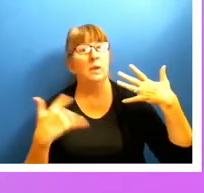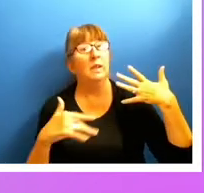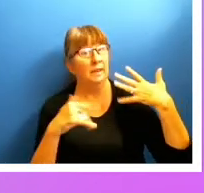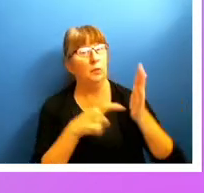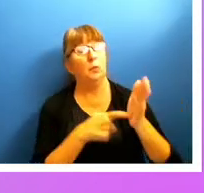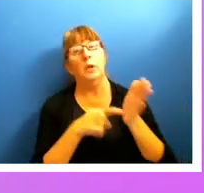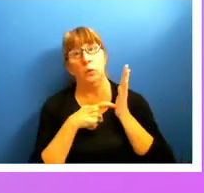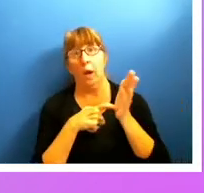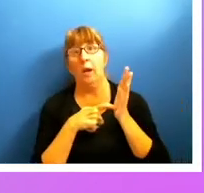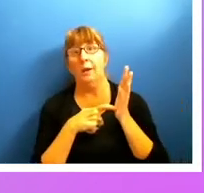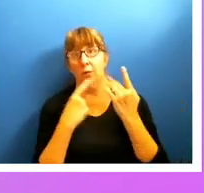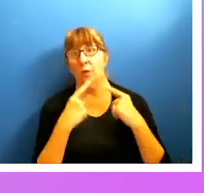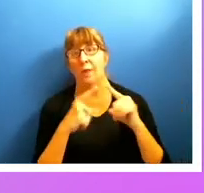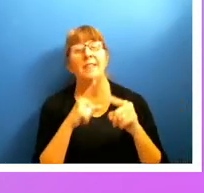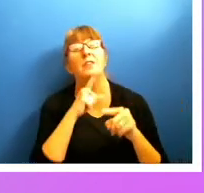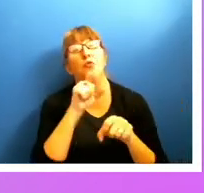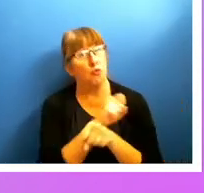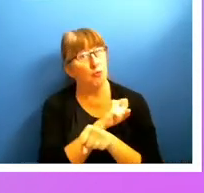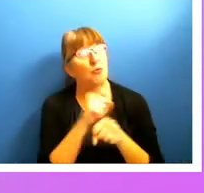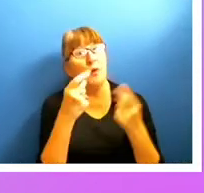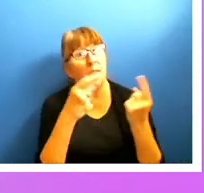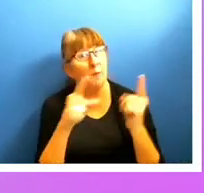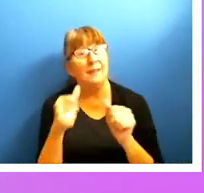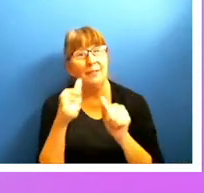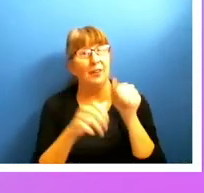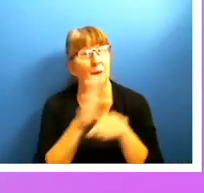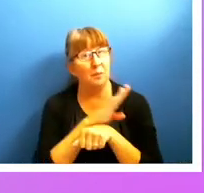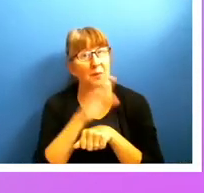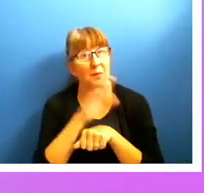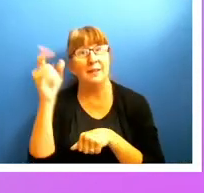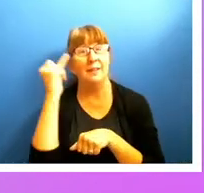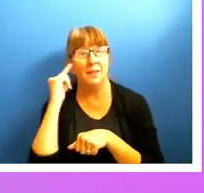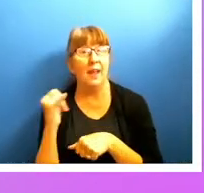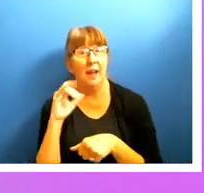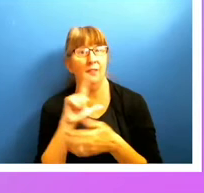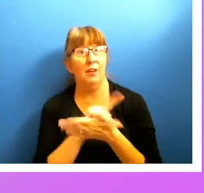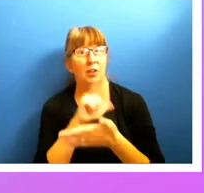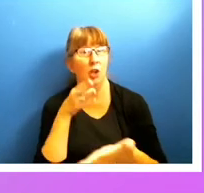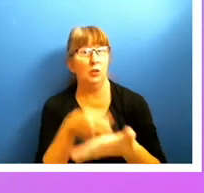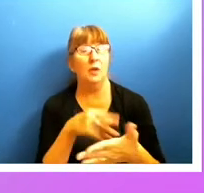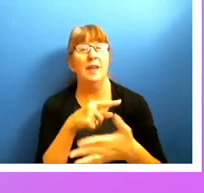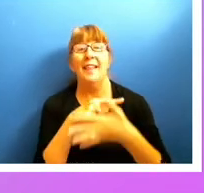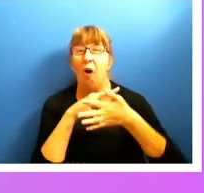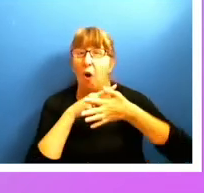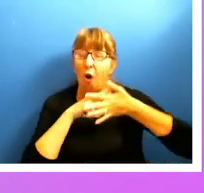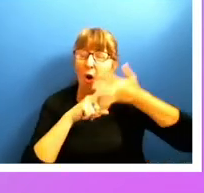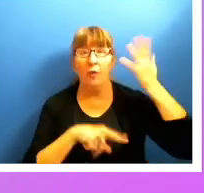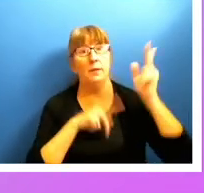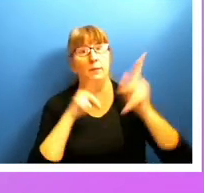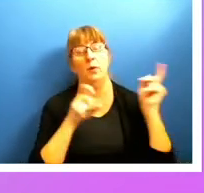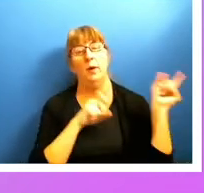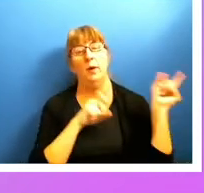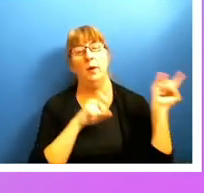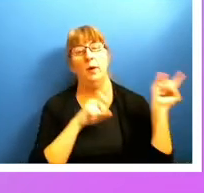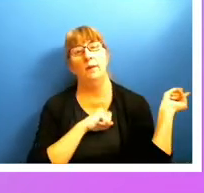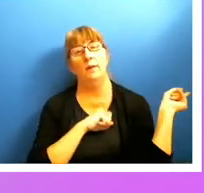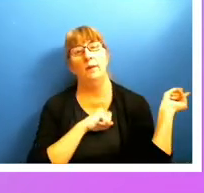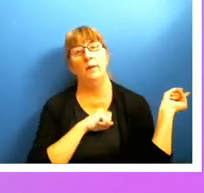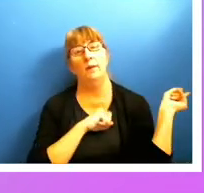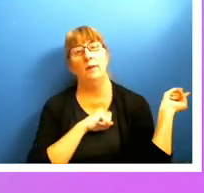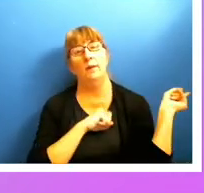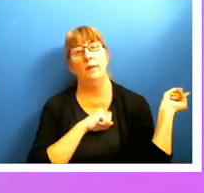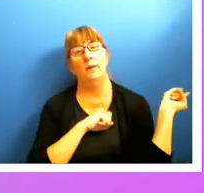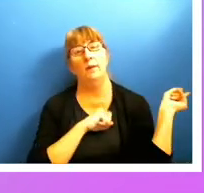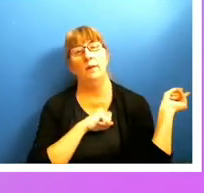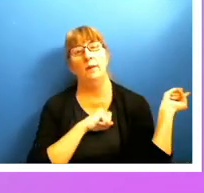do, I mean, this is really what happens at these companies when they've got a lawsuit, these are the people that have to come out and deal with this lawsuit, and you're probably going to have to keep